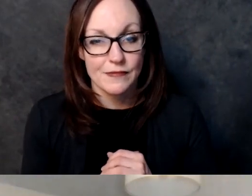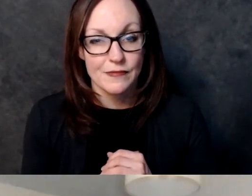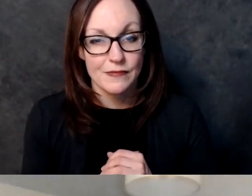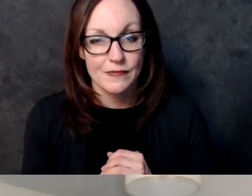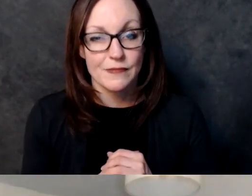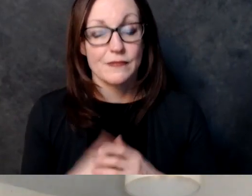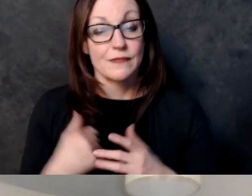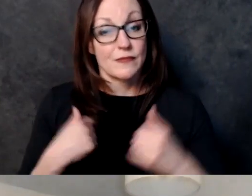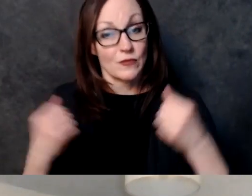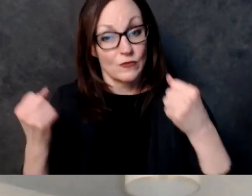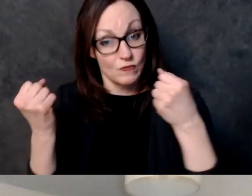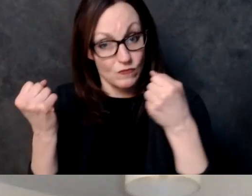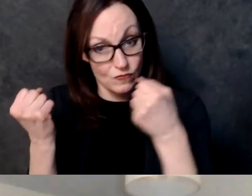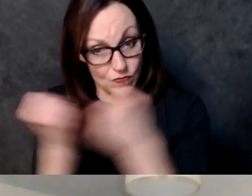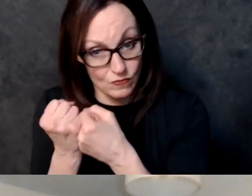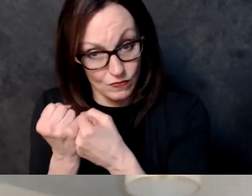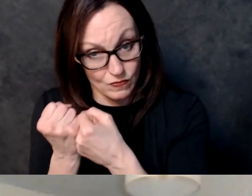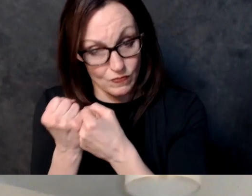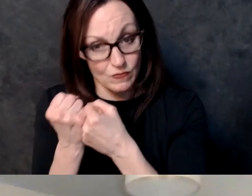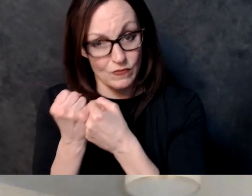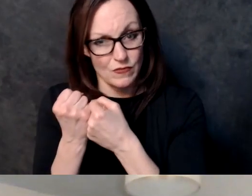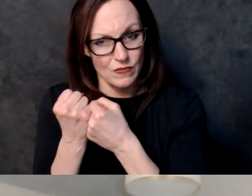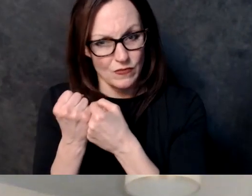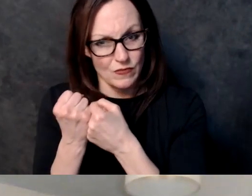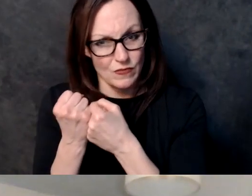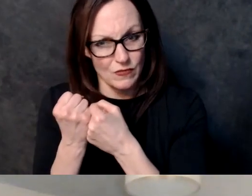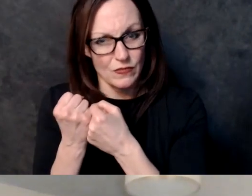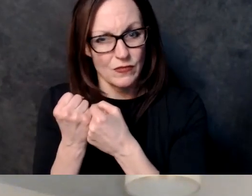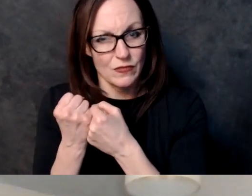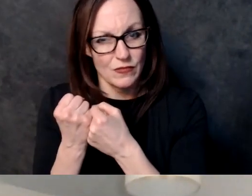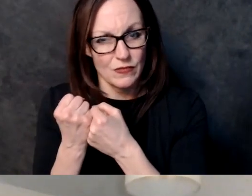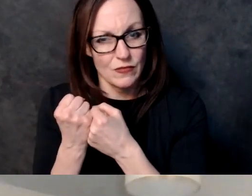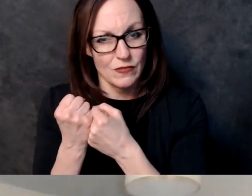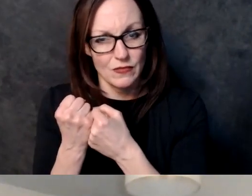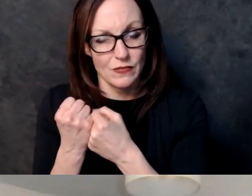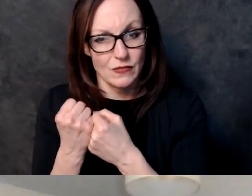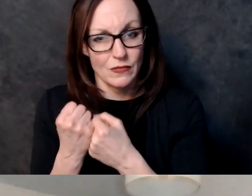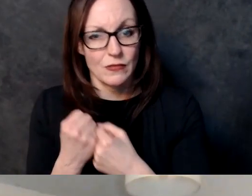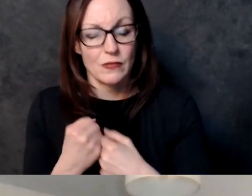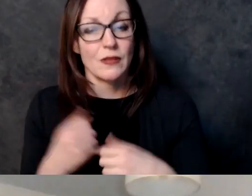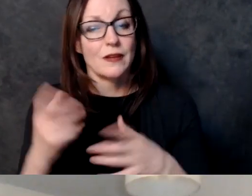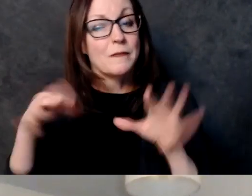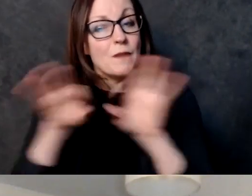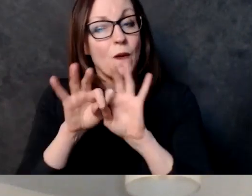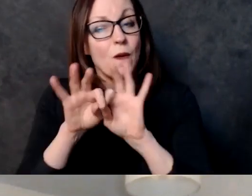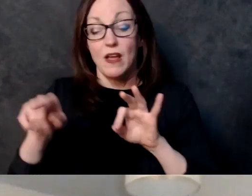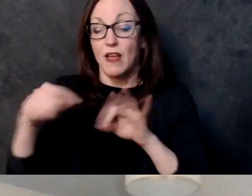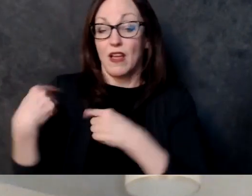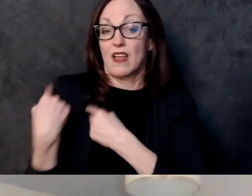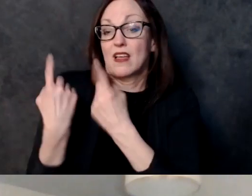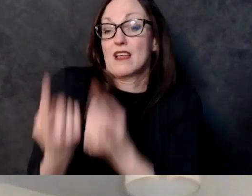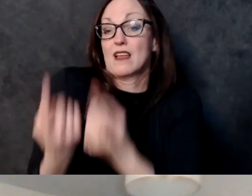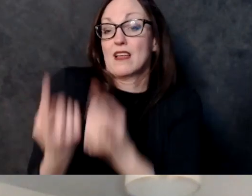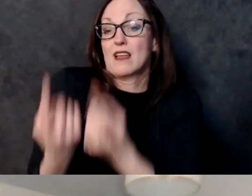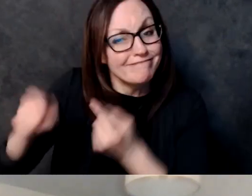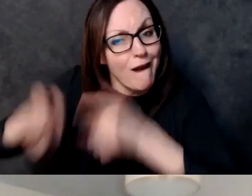know we're short on time so it's all the same and uh representative it looks like you got the next question it is do you support government initiatives for